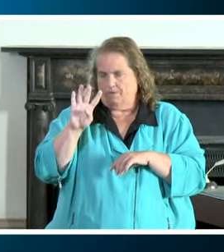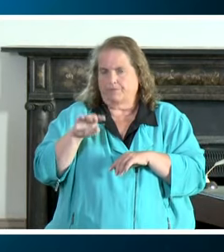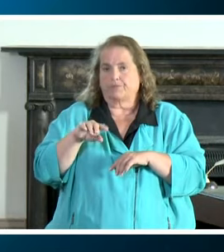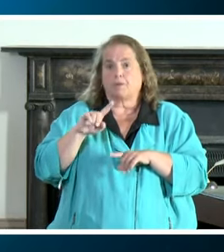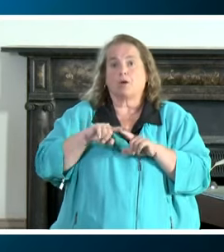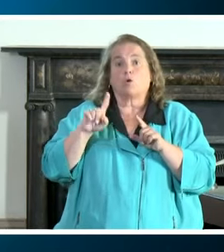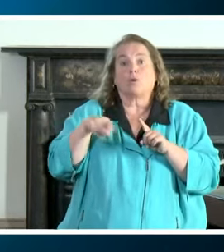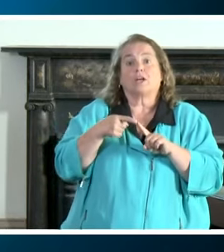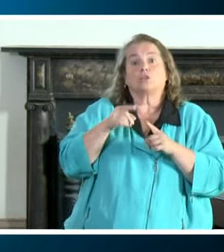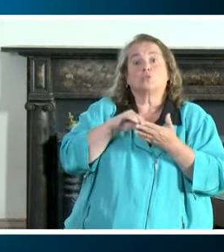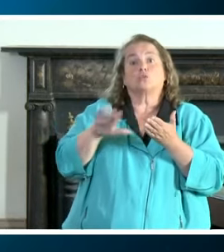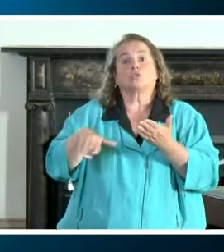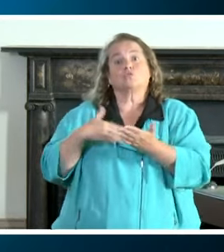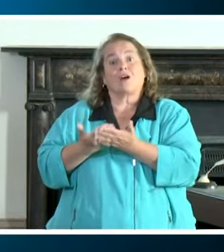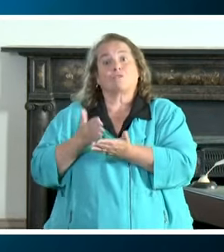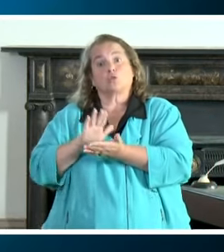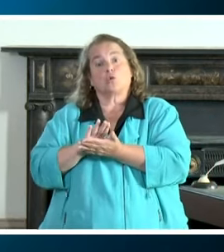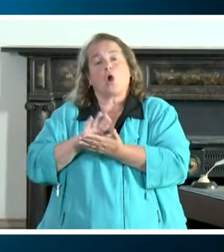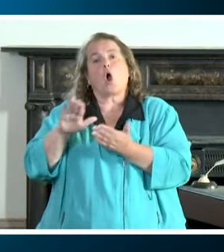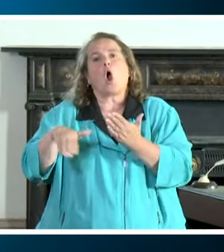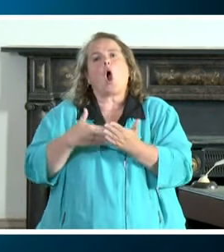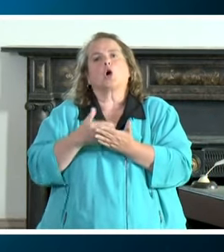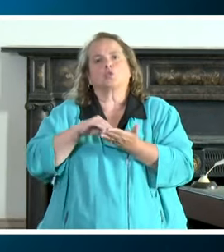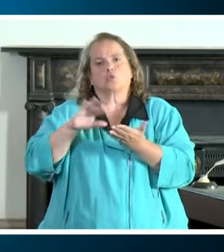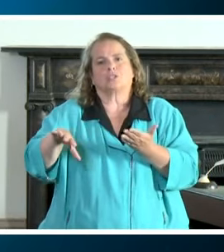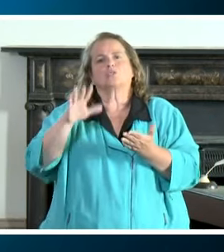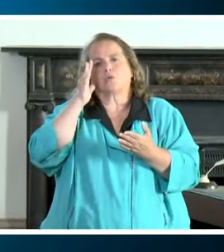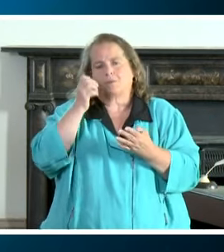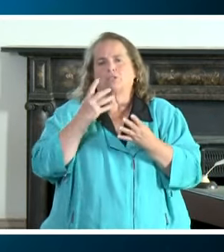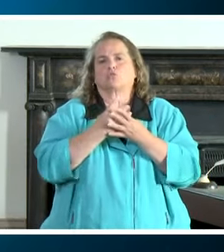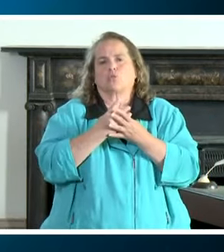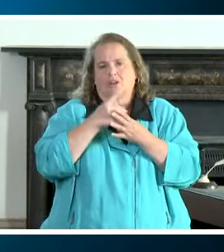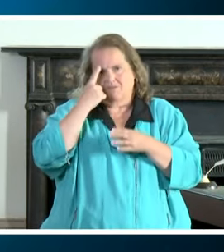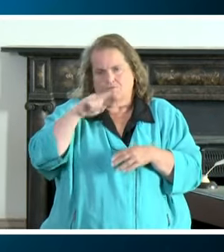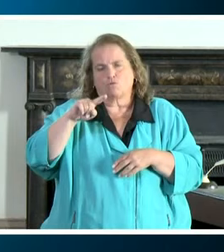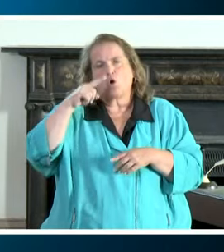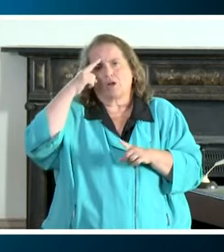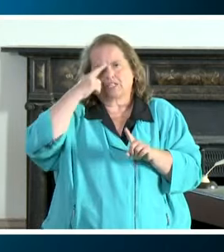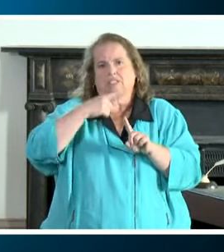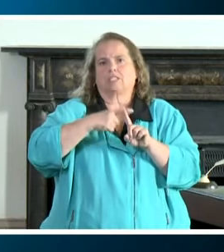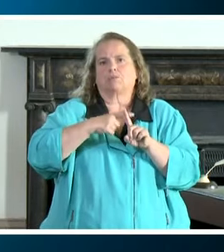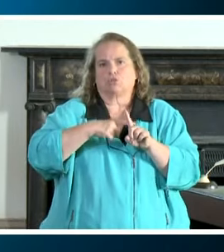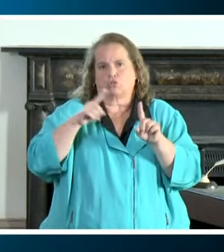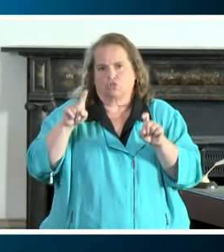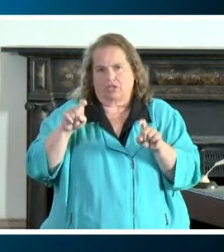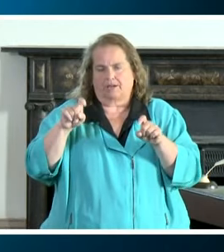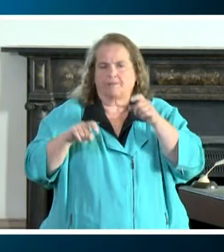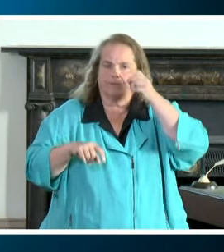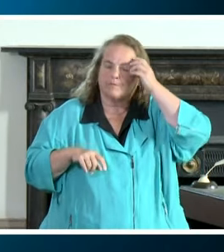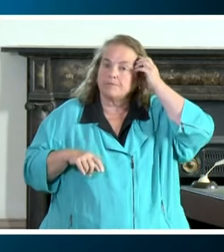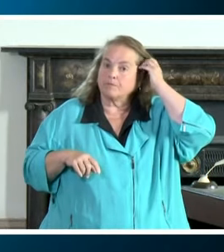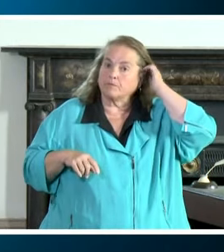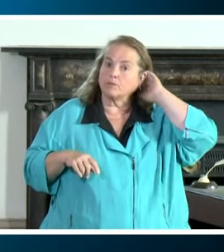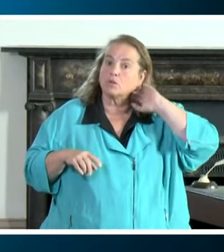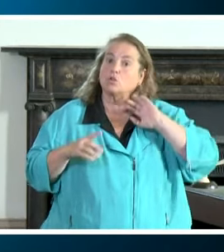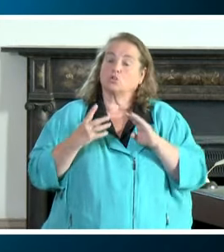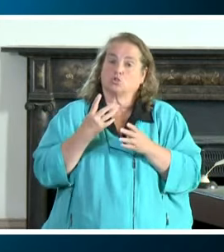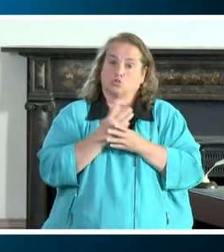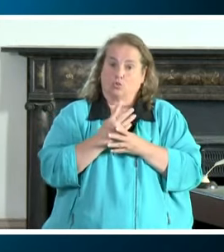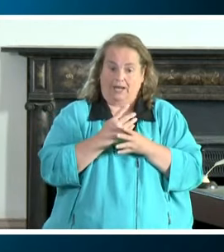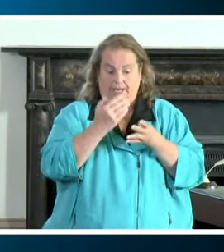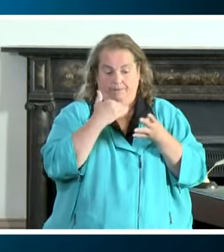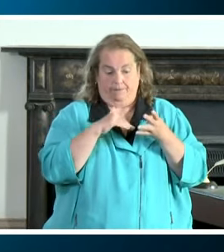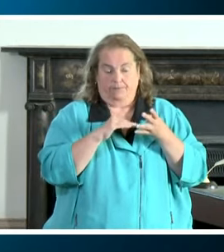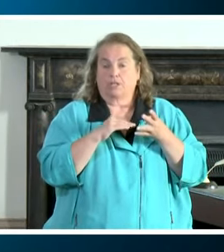those students arrive at school all students will need to be screened for temperature check screening you've heard dr